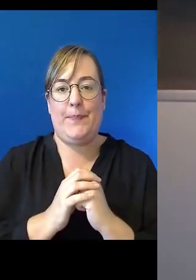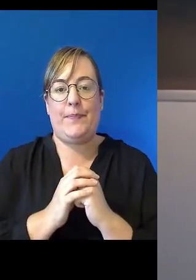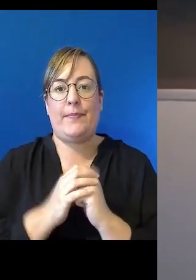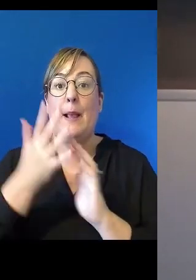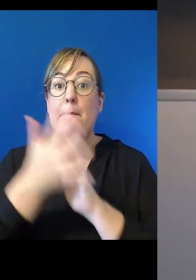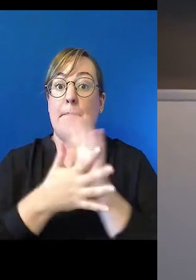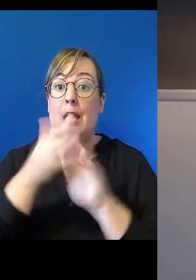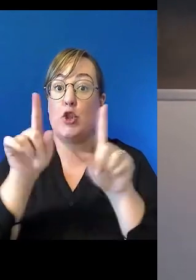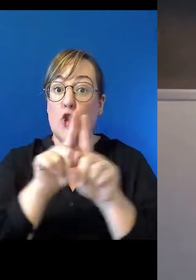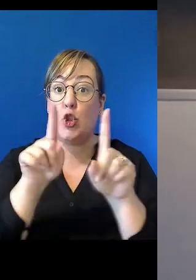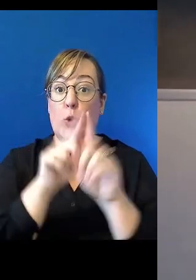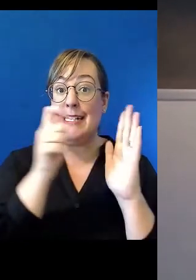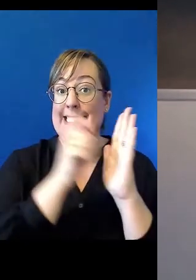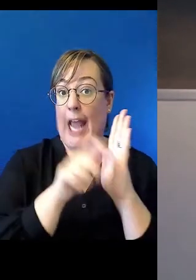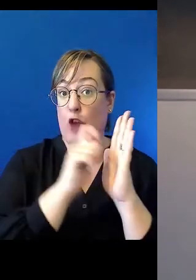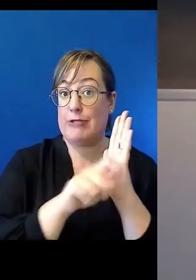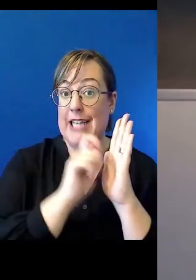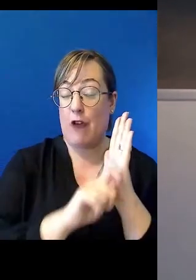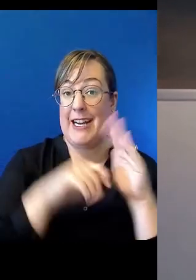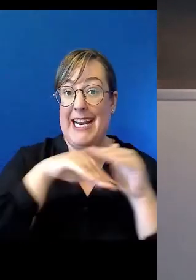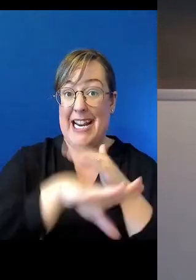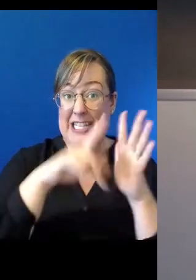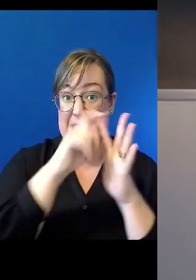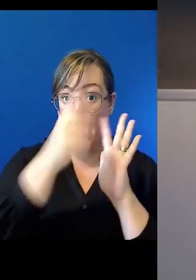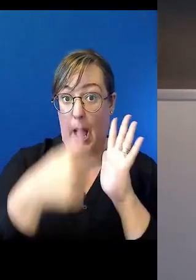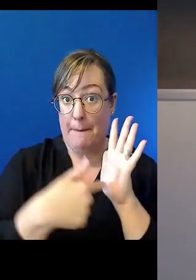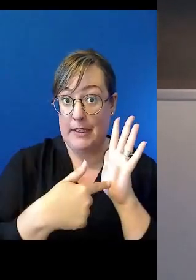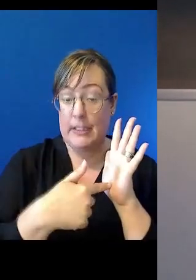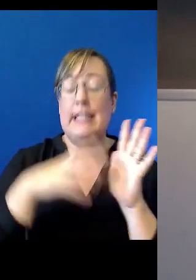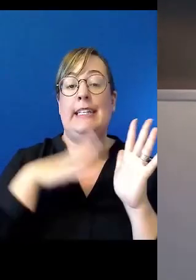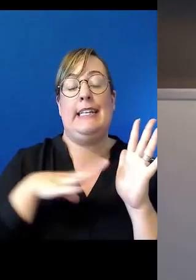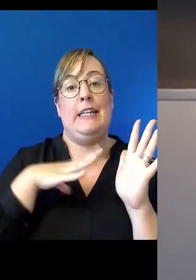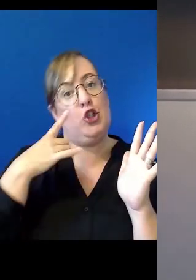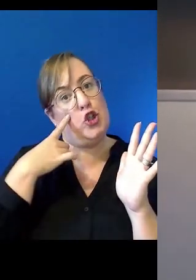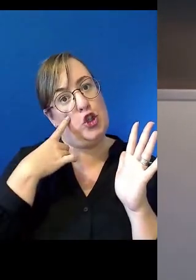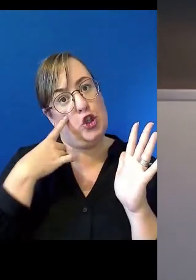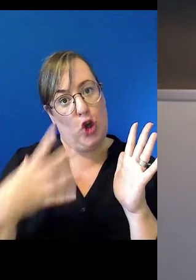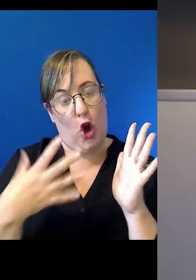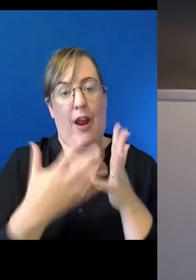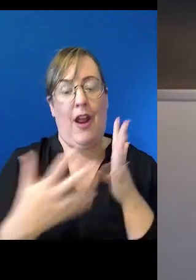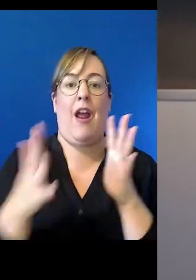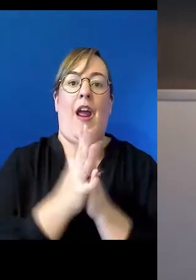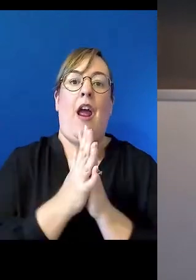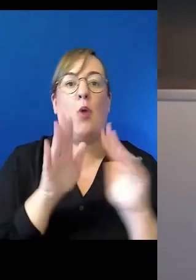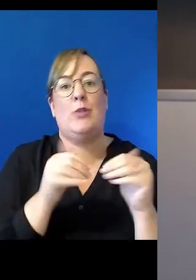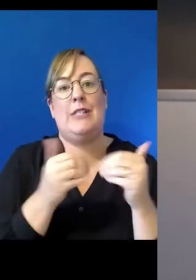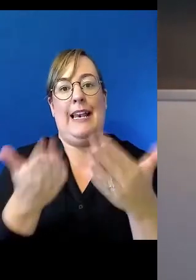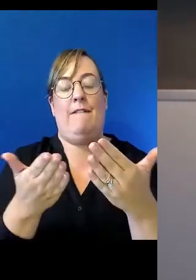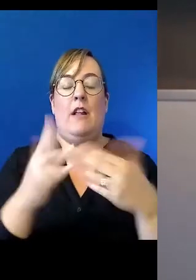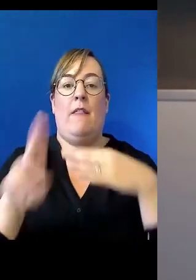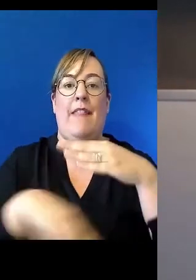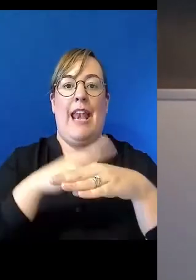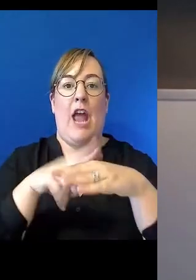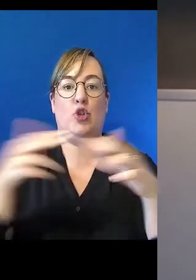of departments, it performance agreements require them to demonstrate how they have delivered on the national agreement.